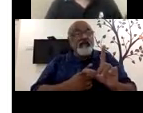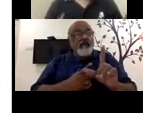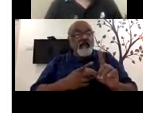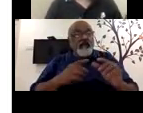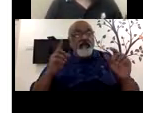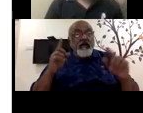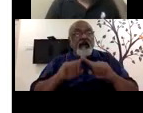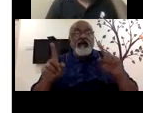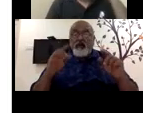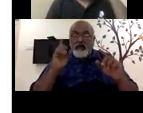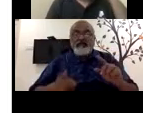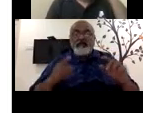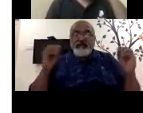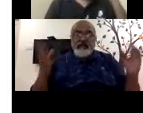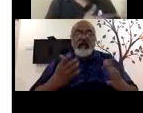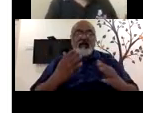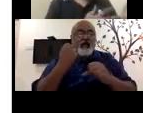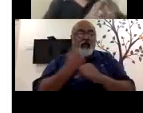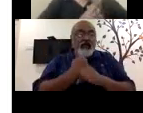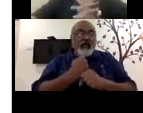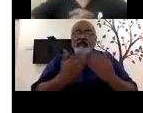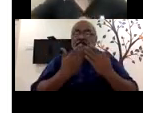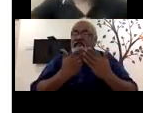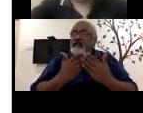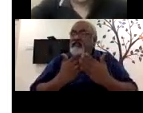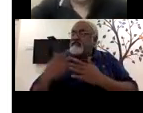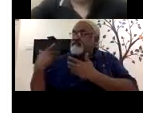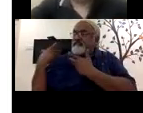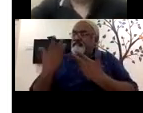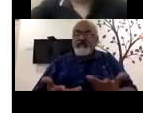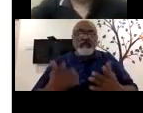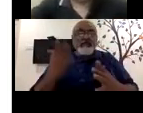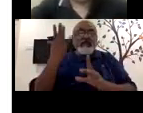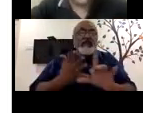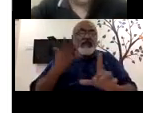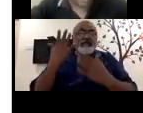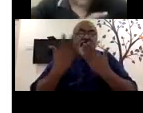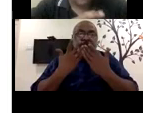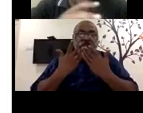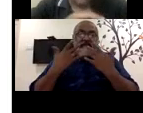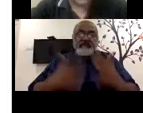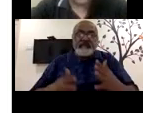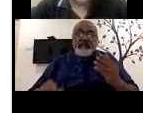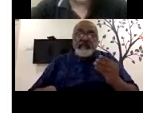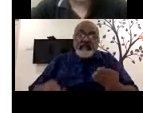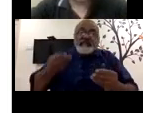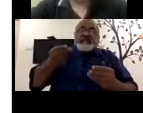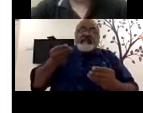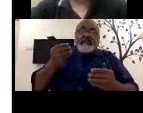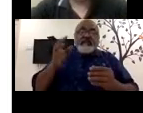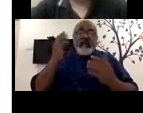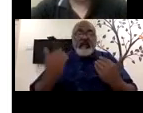earning after keep my I can't keep studying I've already studied five years. And now again means after 12.